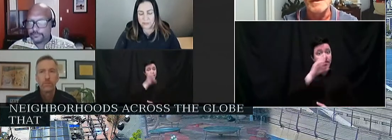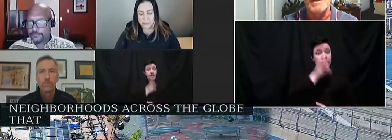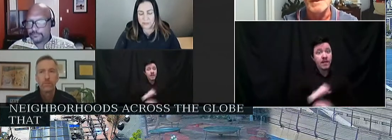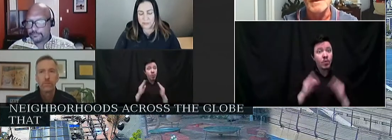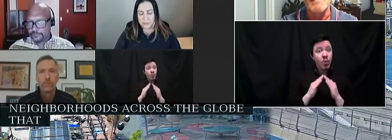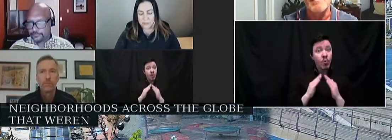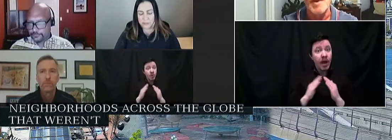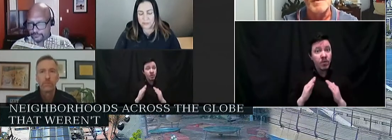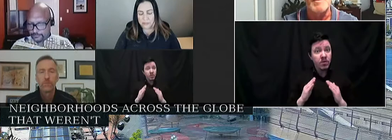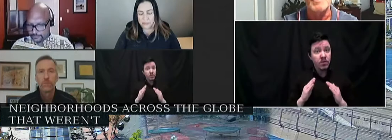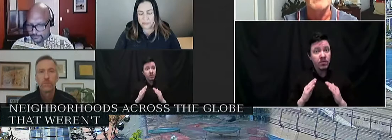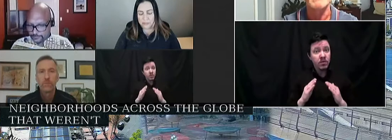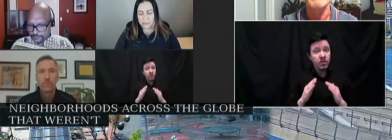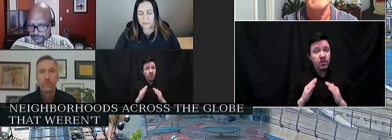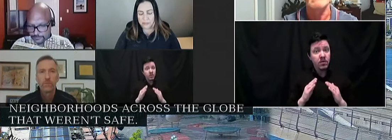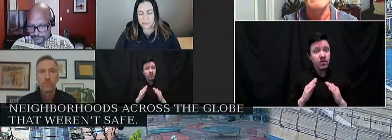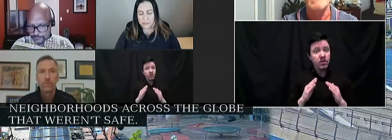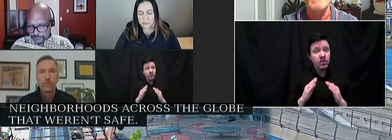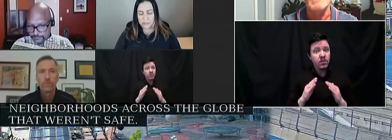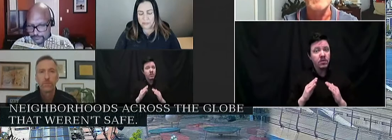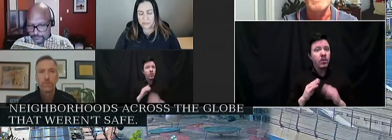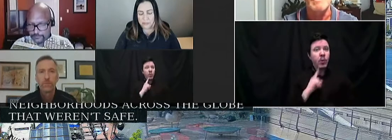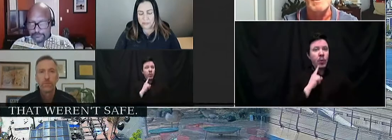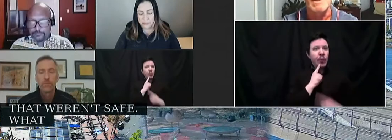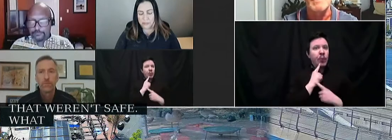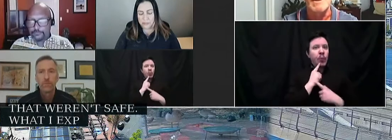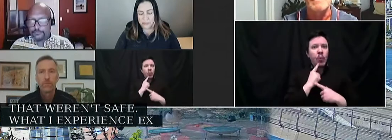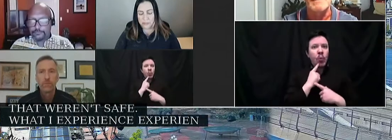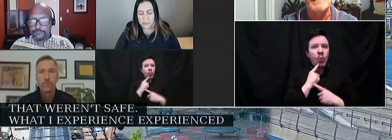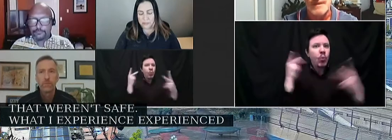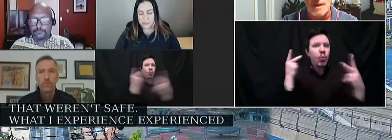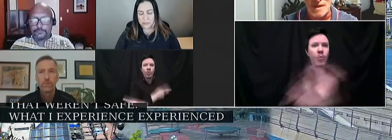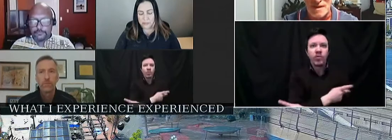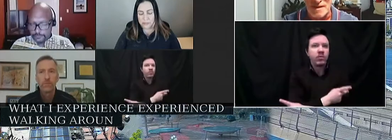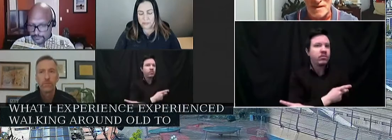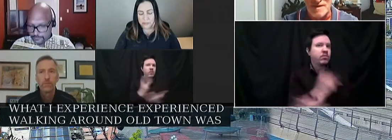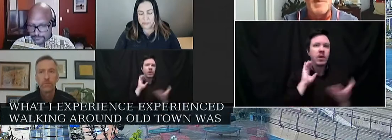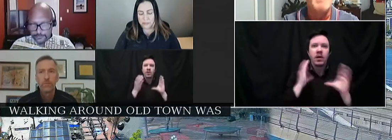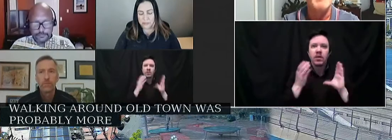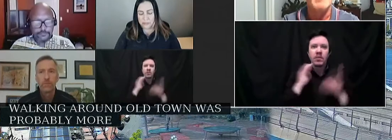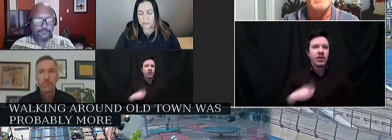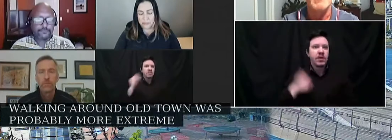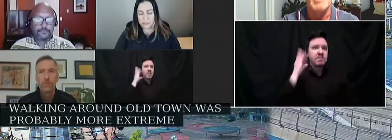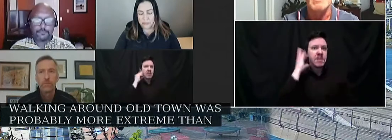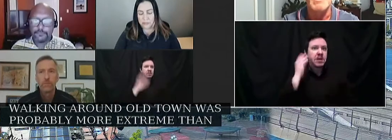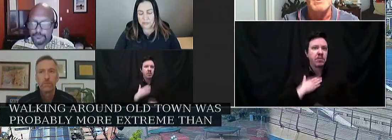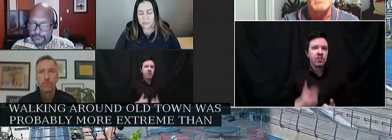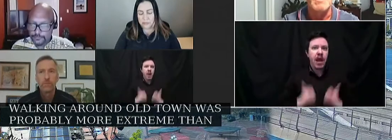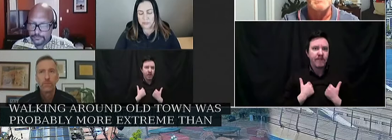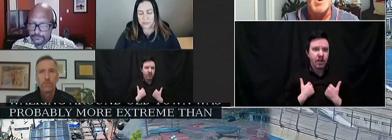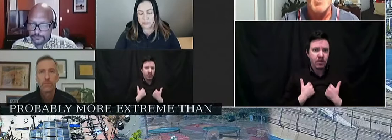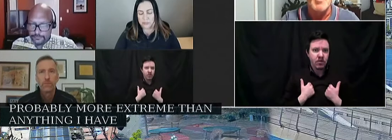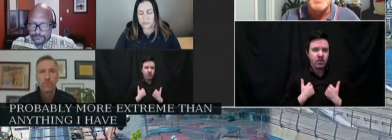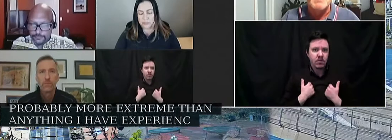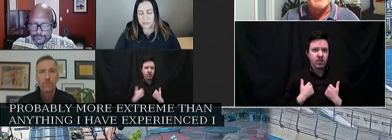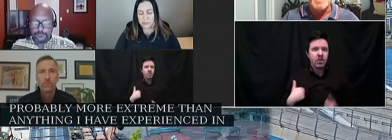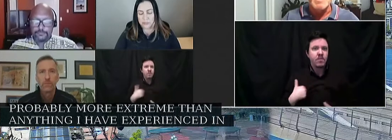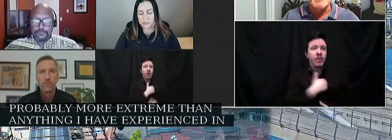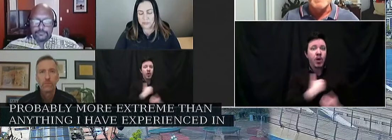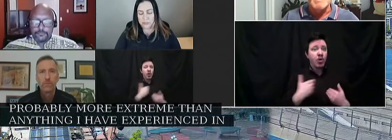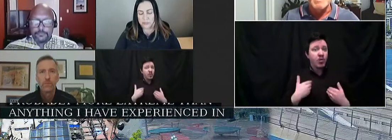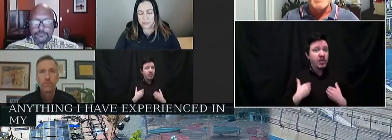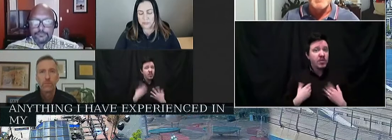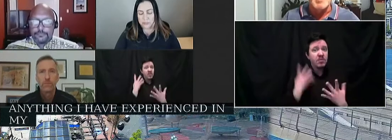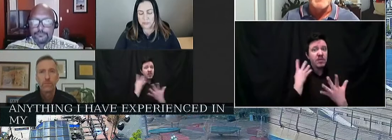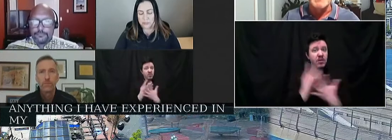was probably more extreme than anything I've experienced in my entire life. We have people that are prisoners in their own homes